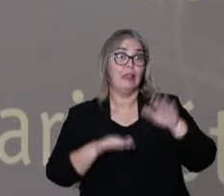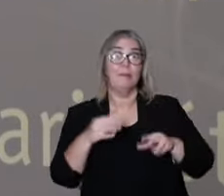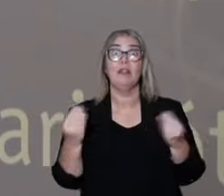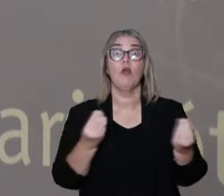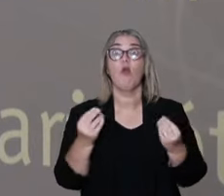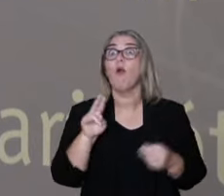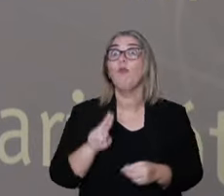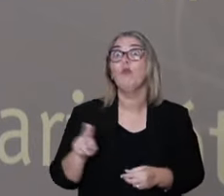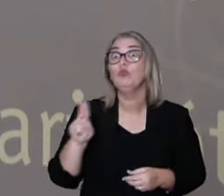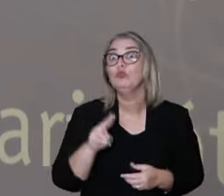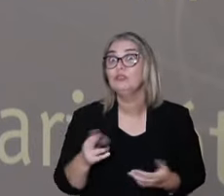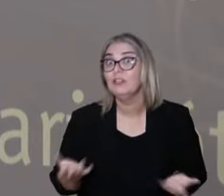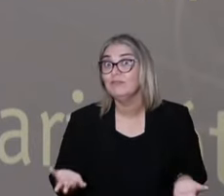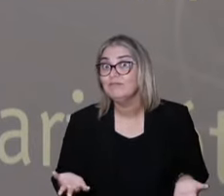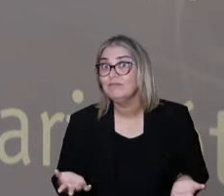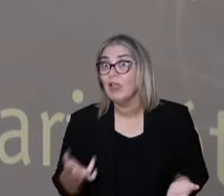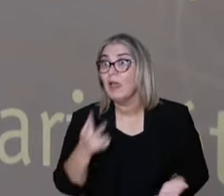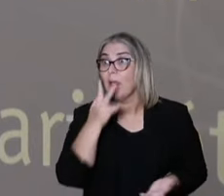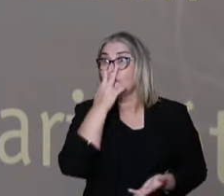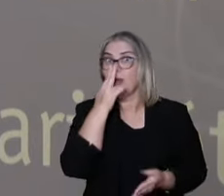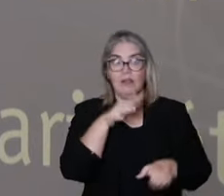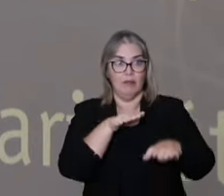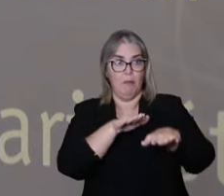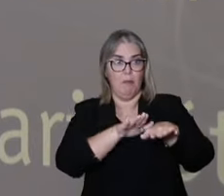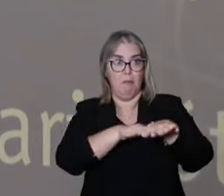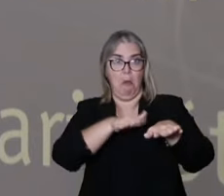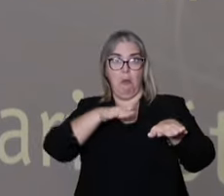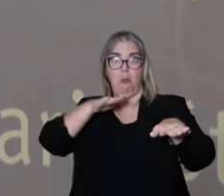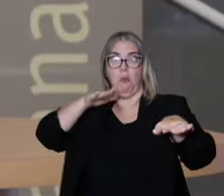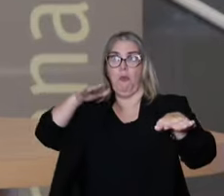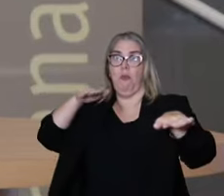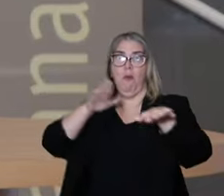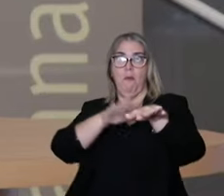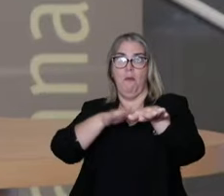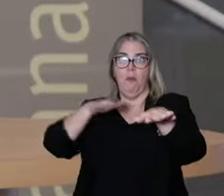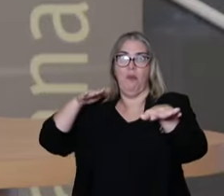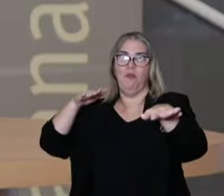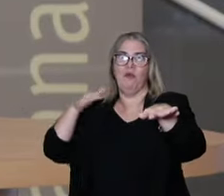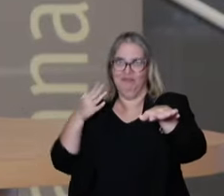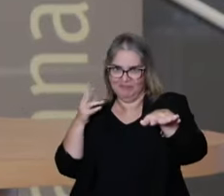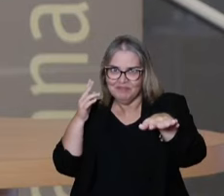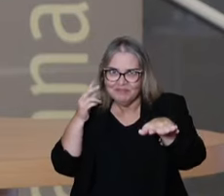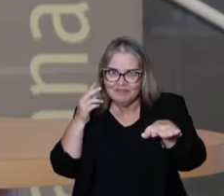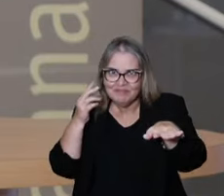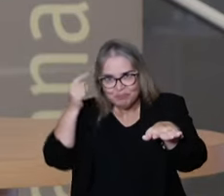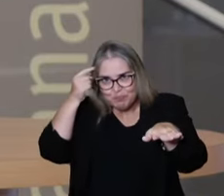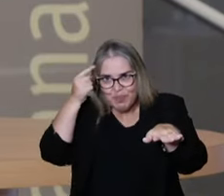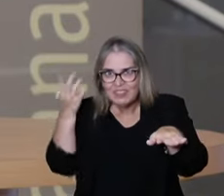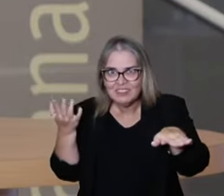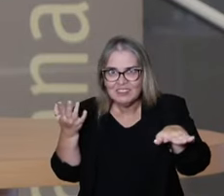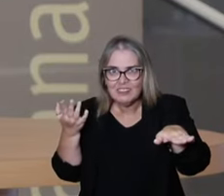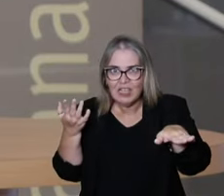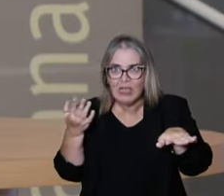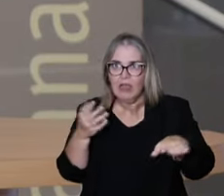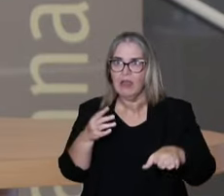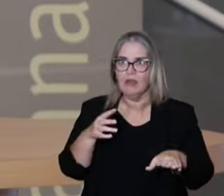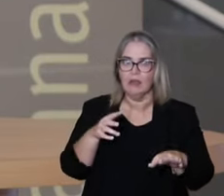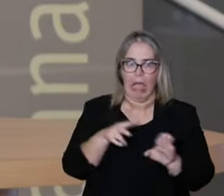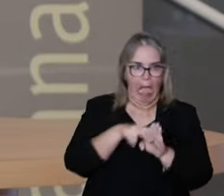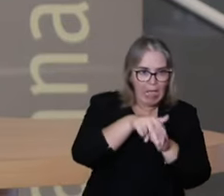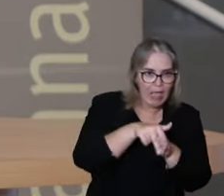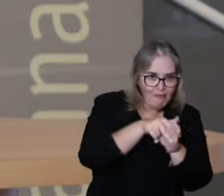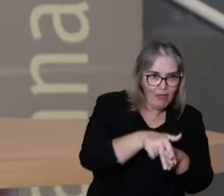foot. But the way, depending on the way we use it in the city, we can even not move, and it's going to be